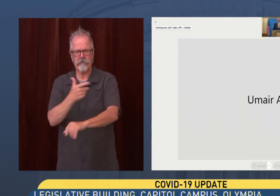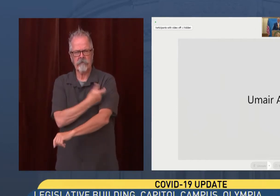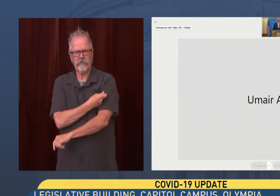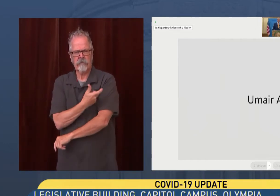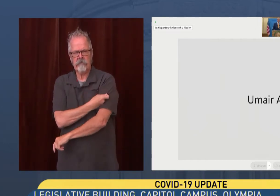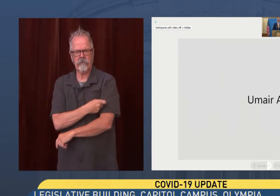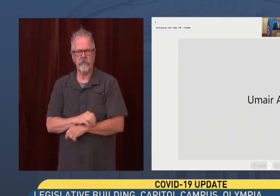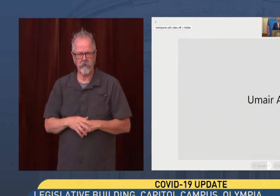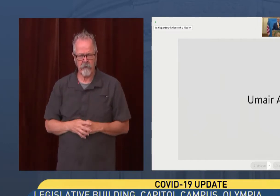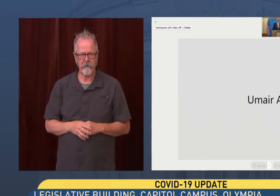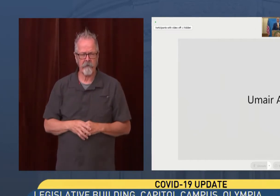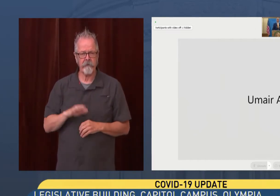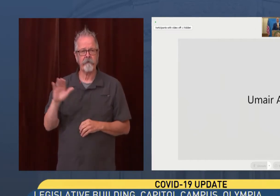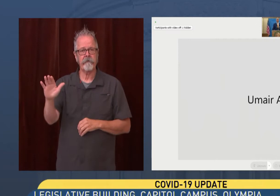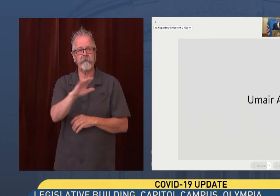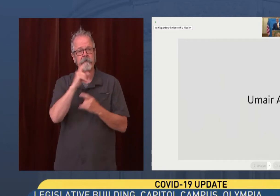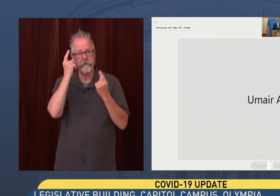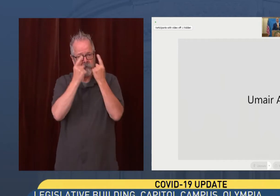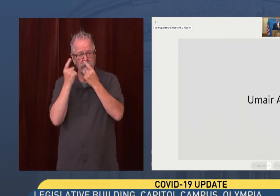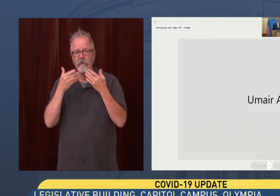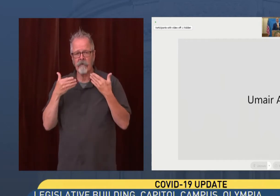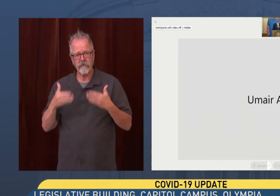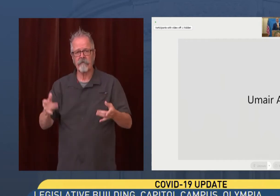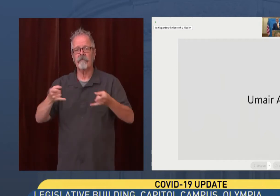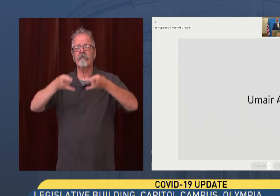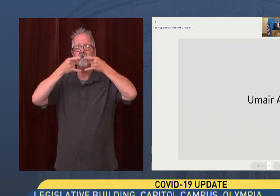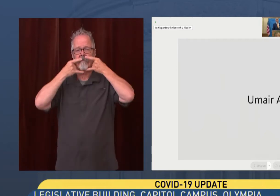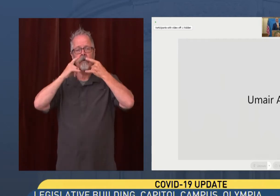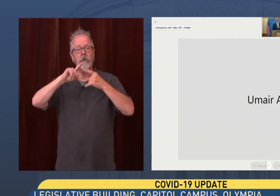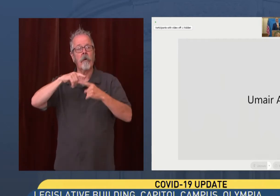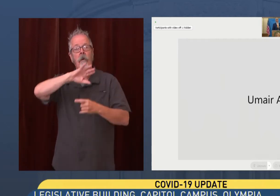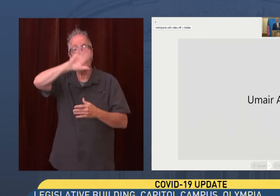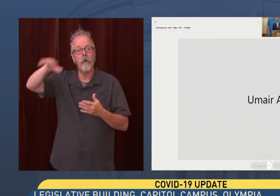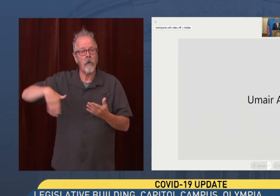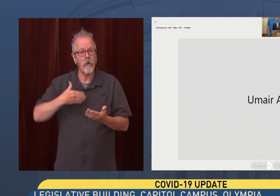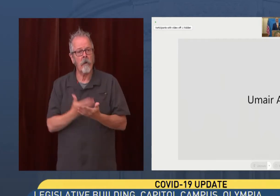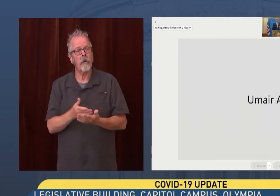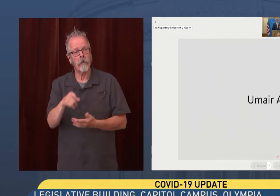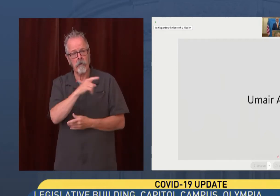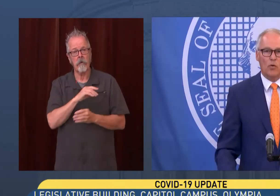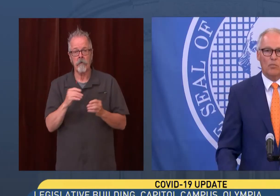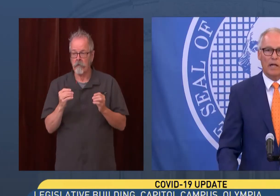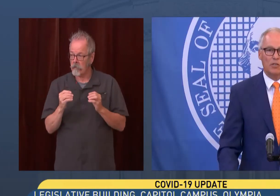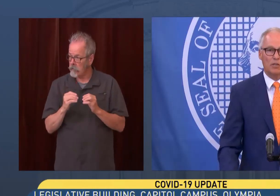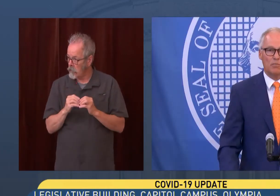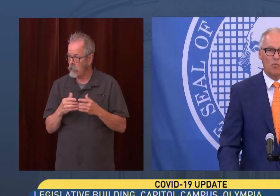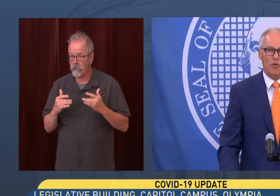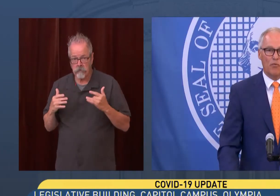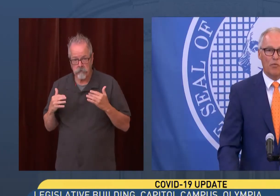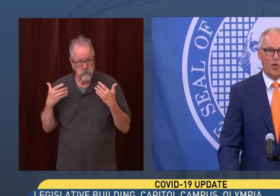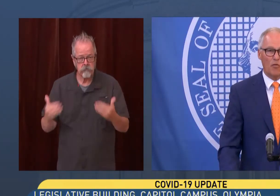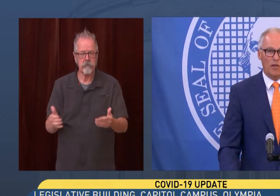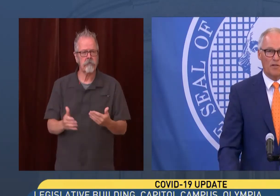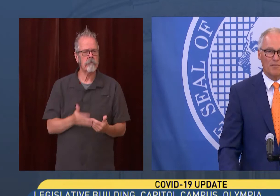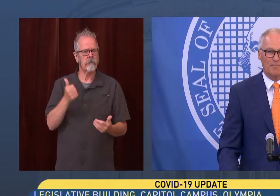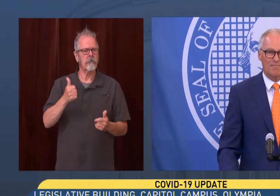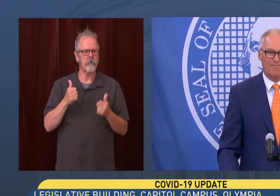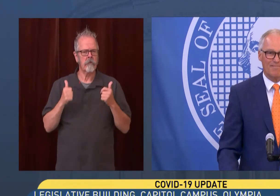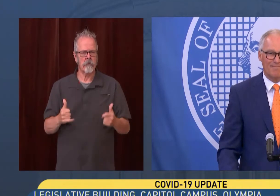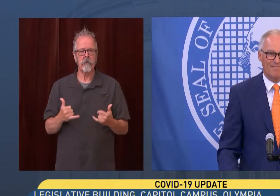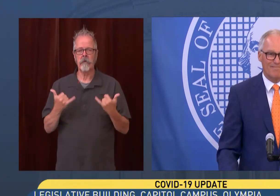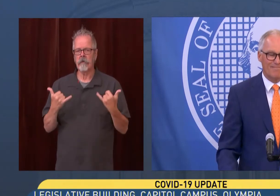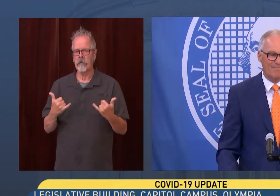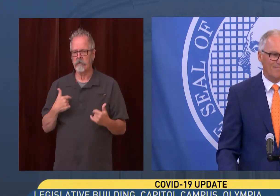wearing a mask when they're in public indoor spaces. Governor, with that, I'll just turn it back over to you. Thank you. We solved this.